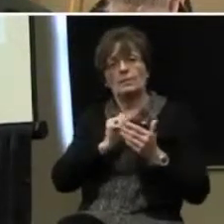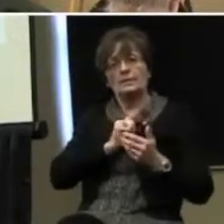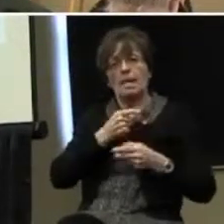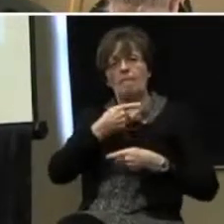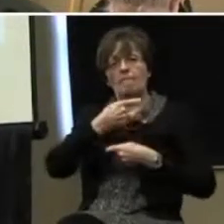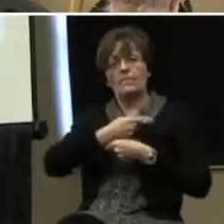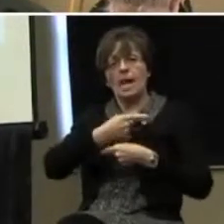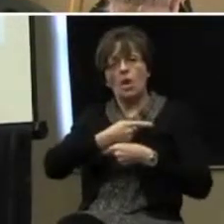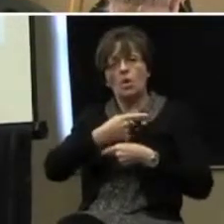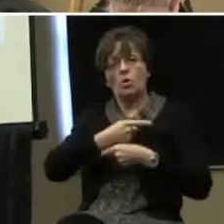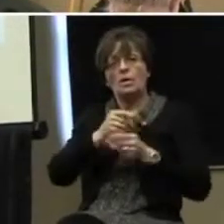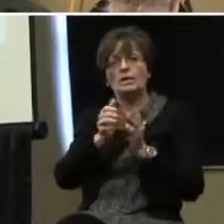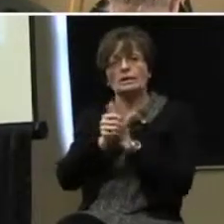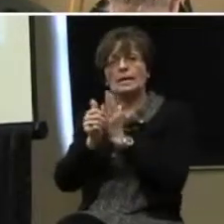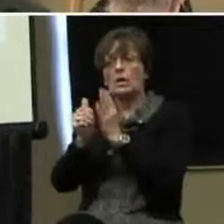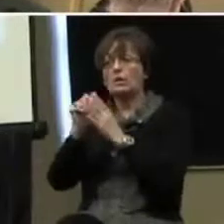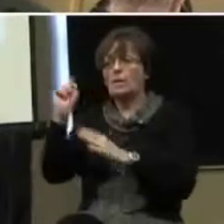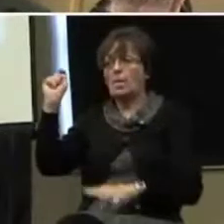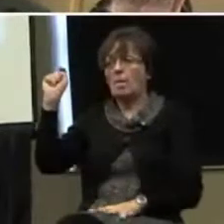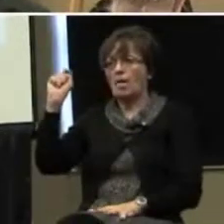self-care skills in the bathroom.